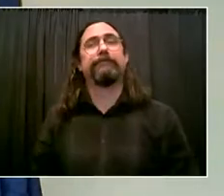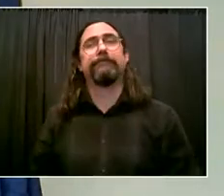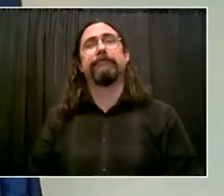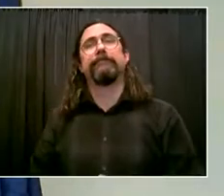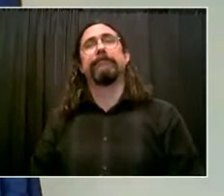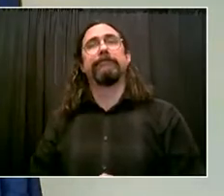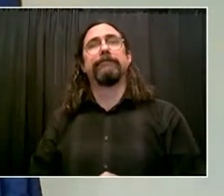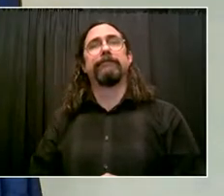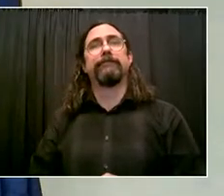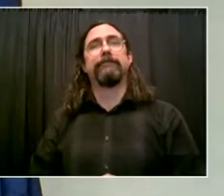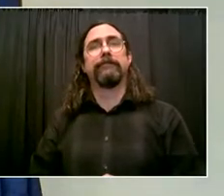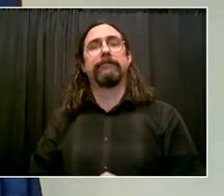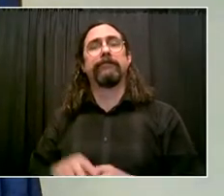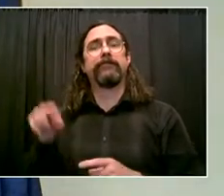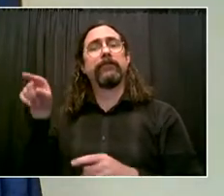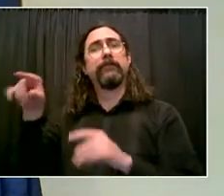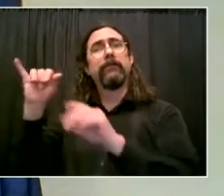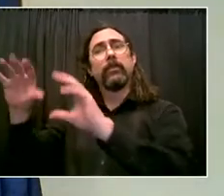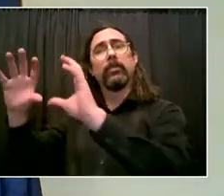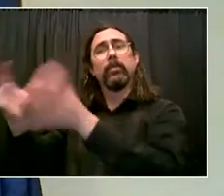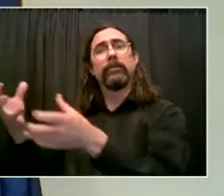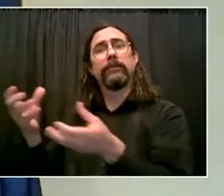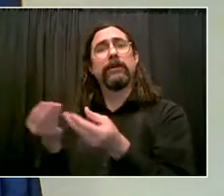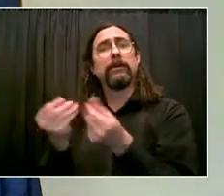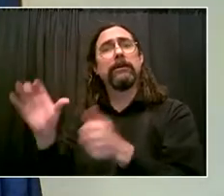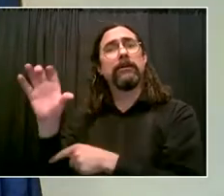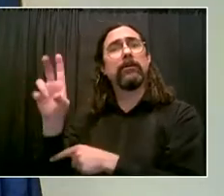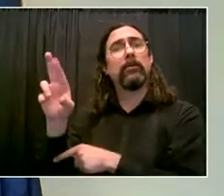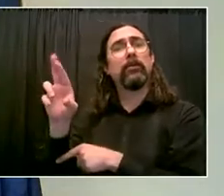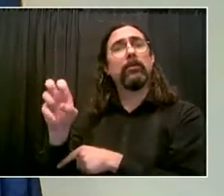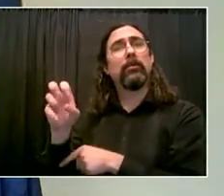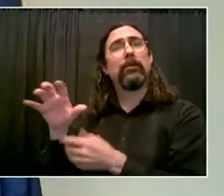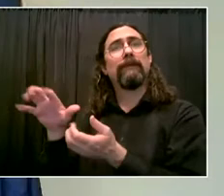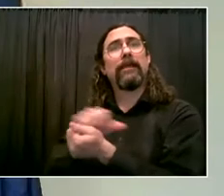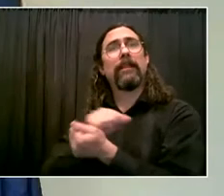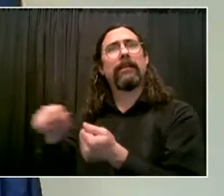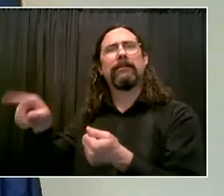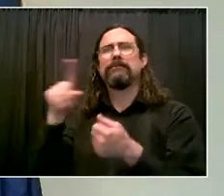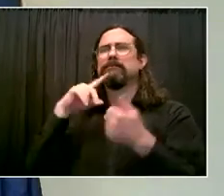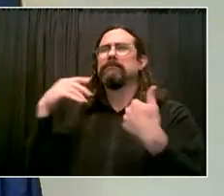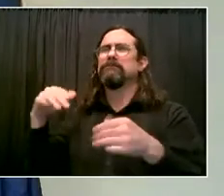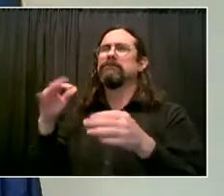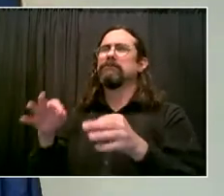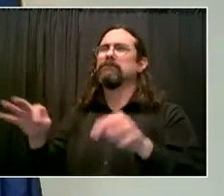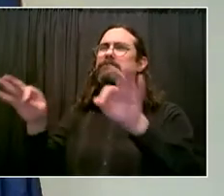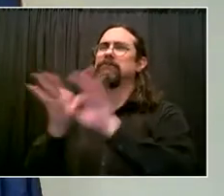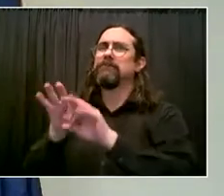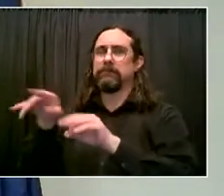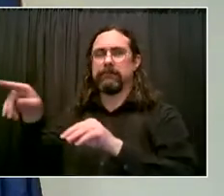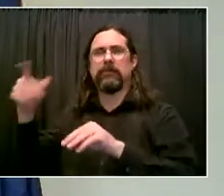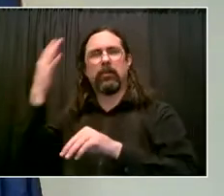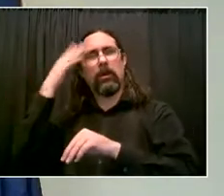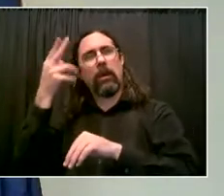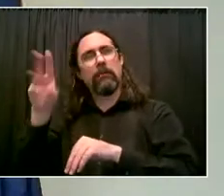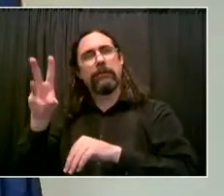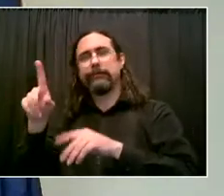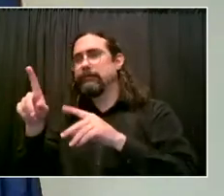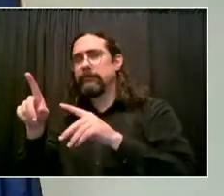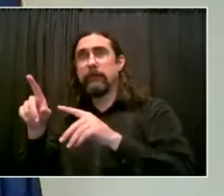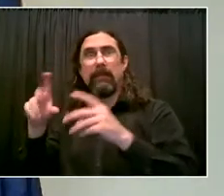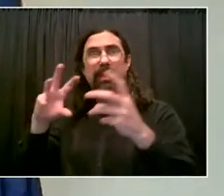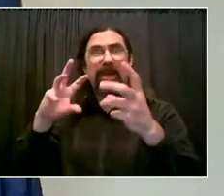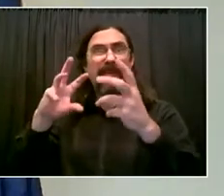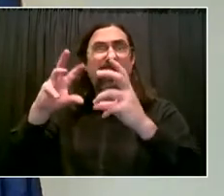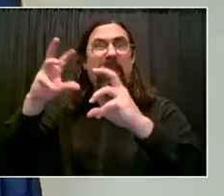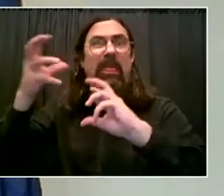stop the individual from picking up the gun before they decide to do it. That's what they do to help me, day in and day out. I don't expect